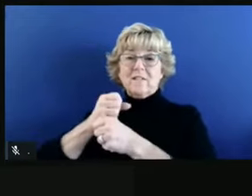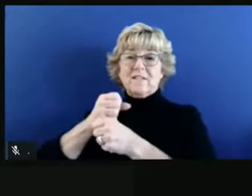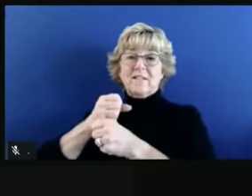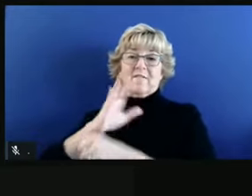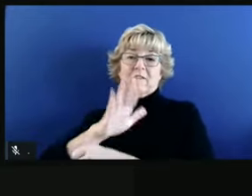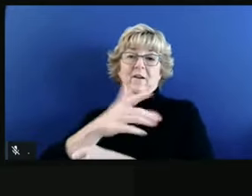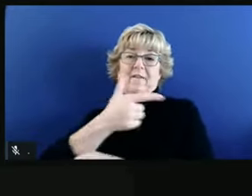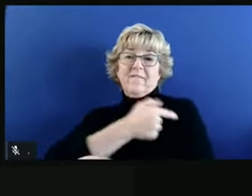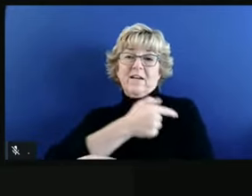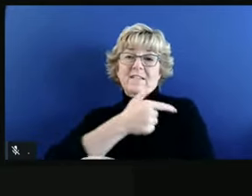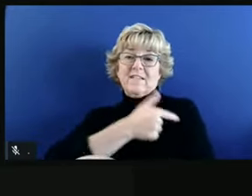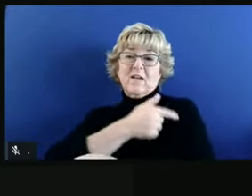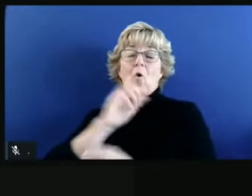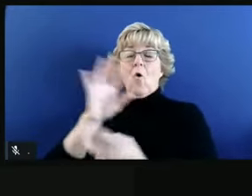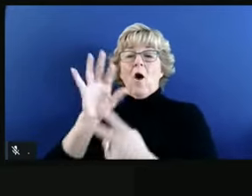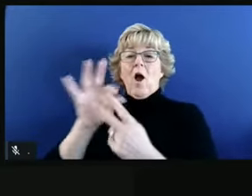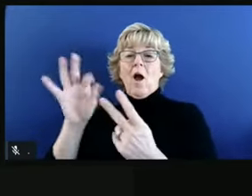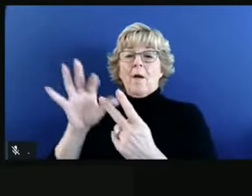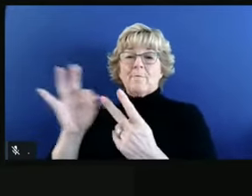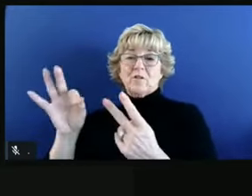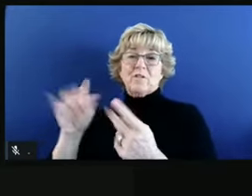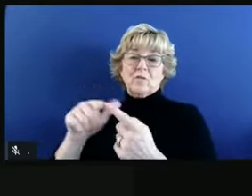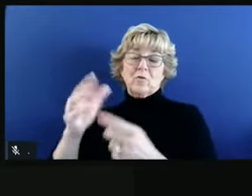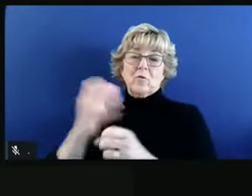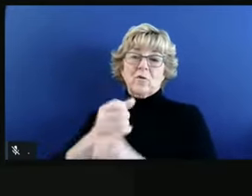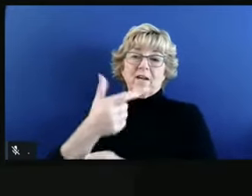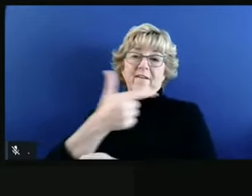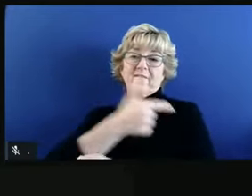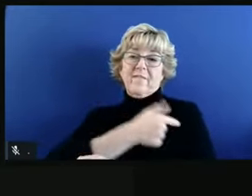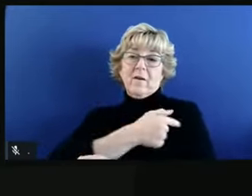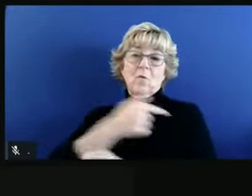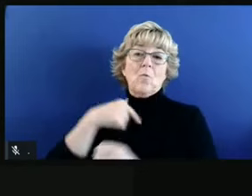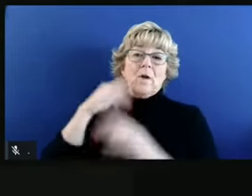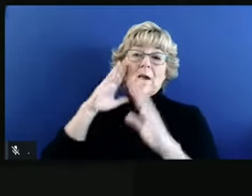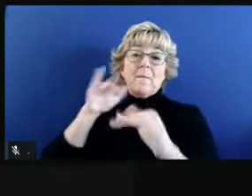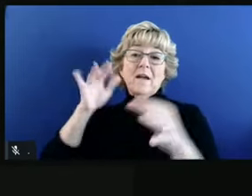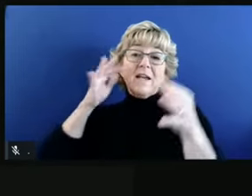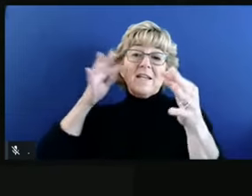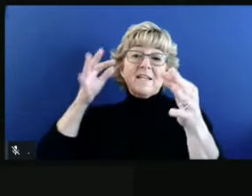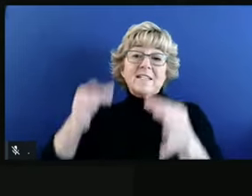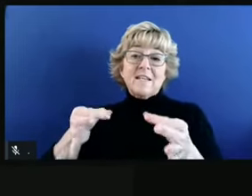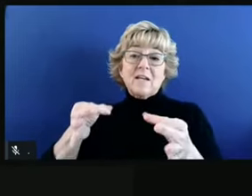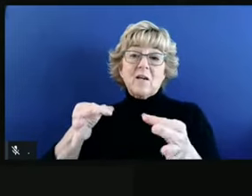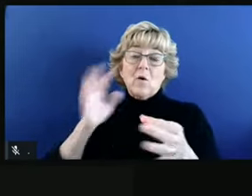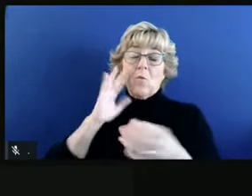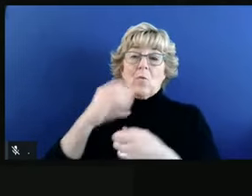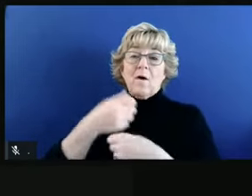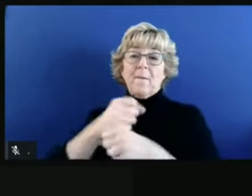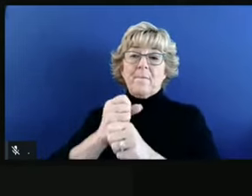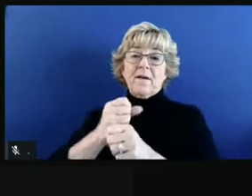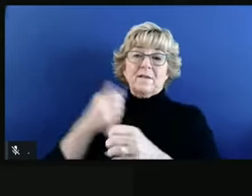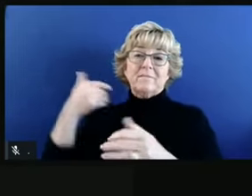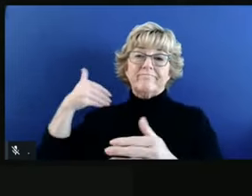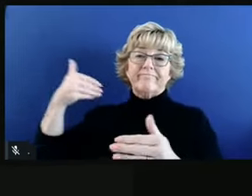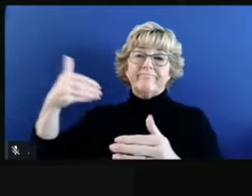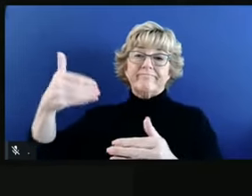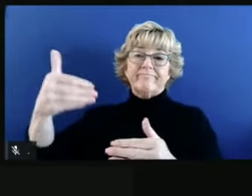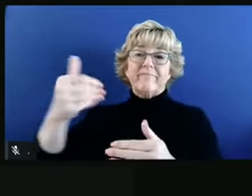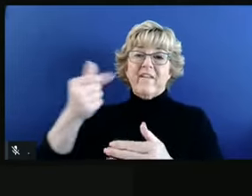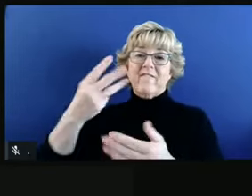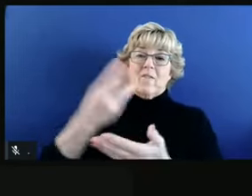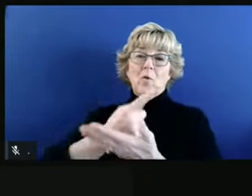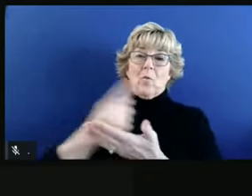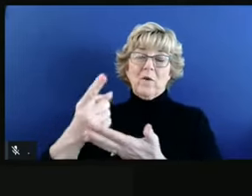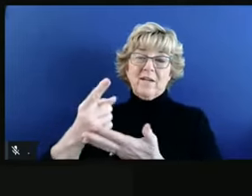or the option to be vaccinated. We expect that some of those decisions will be made over the course of the next many weeks